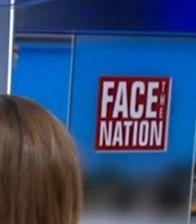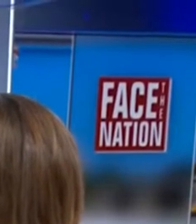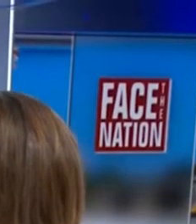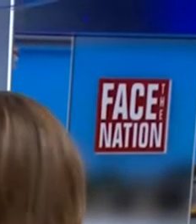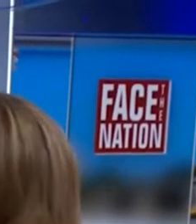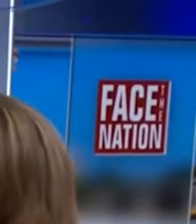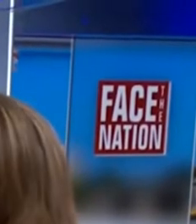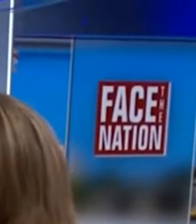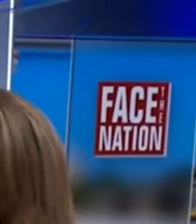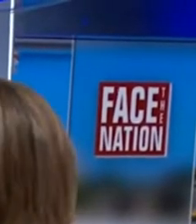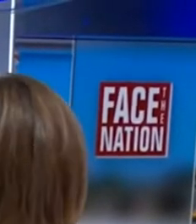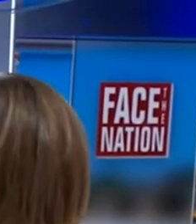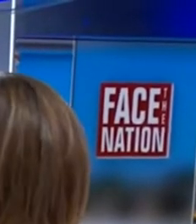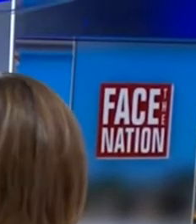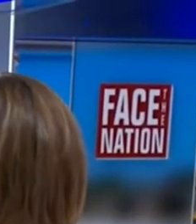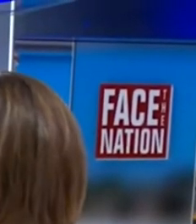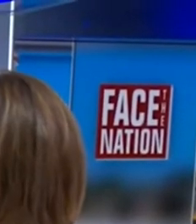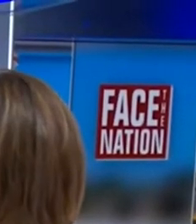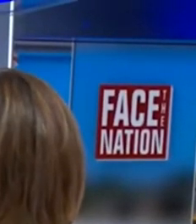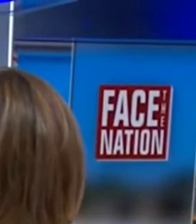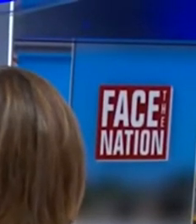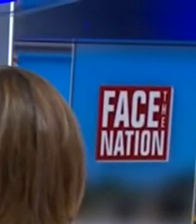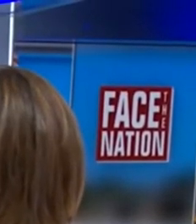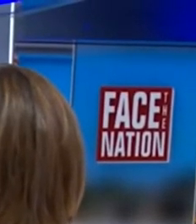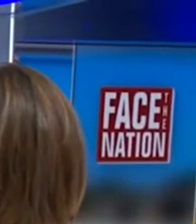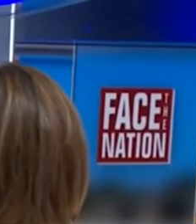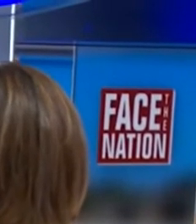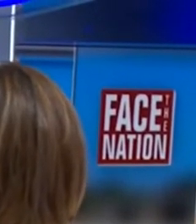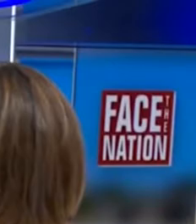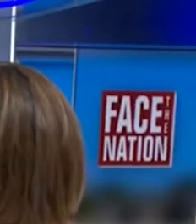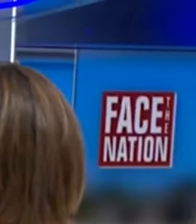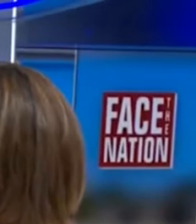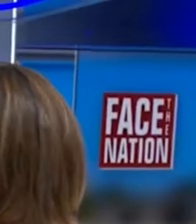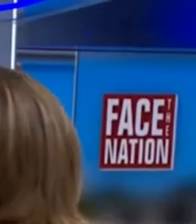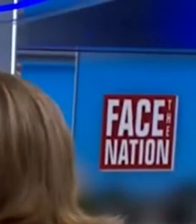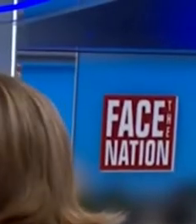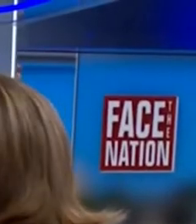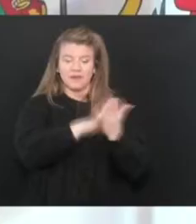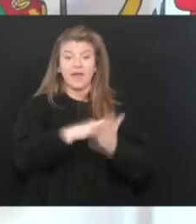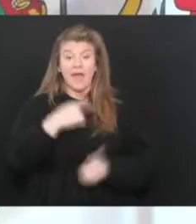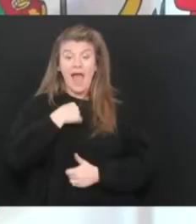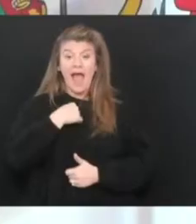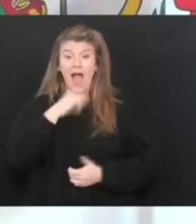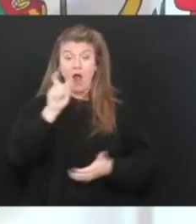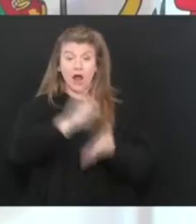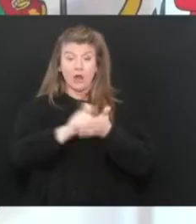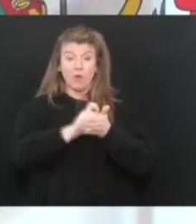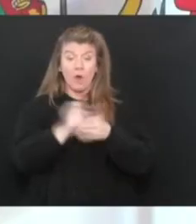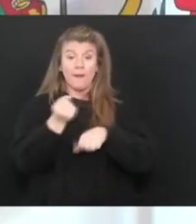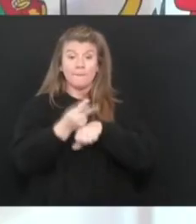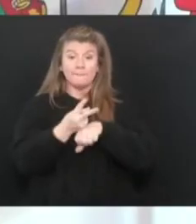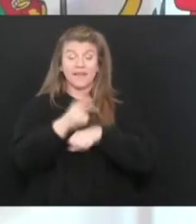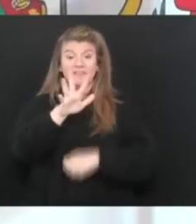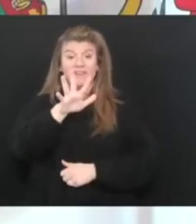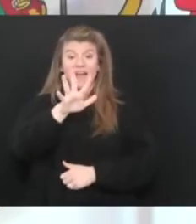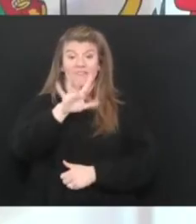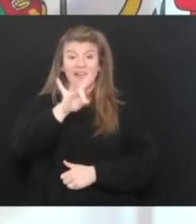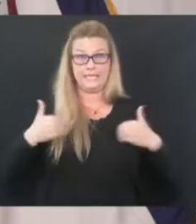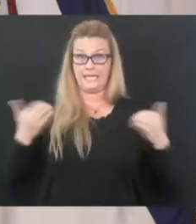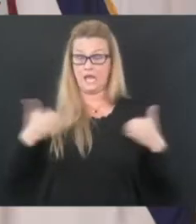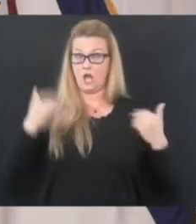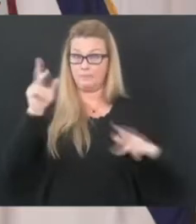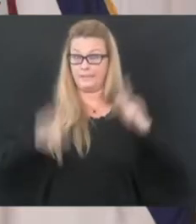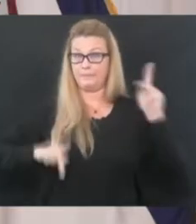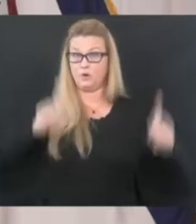I've been lauded for success in getting vaccination out to your people. It's about 18% of the state, I believe. Beat 588 dot dot dot bad.